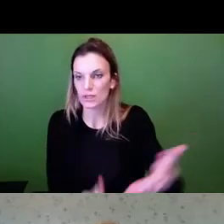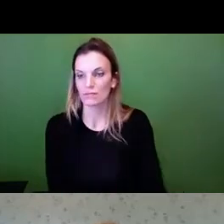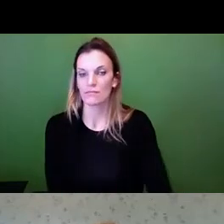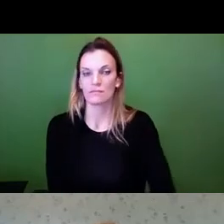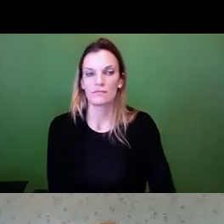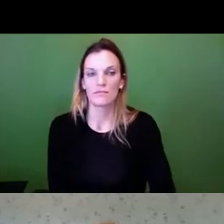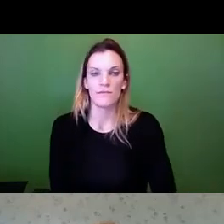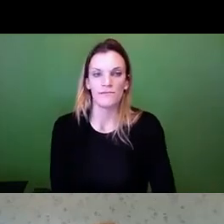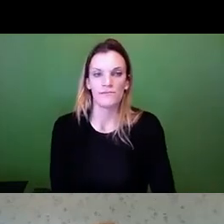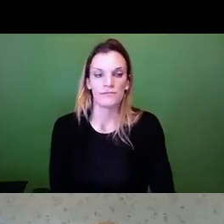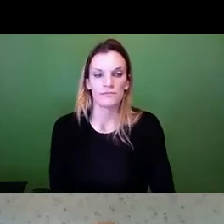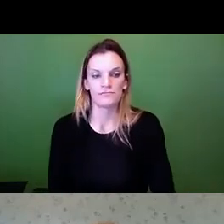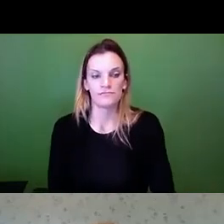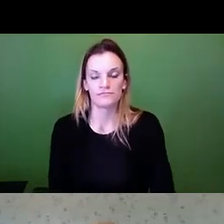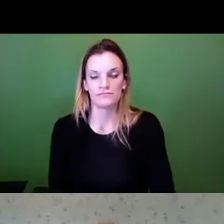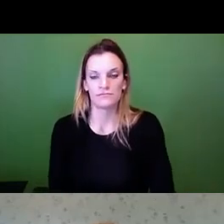Next slide.